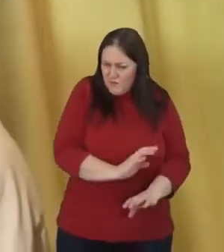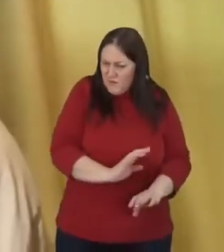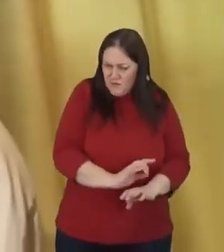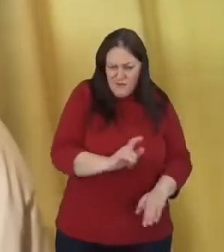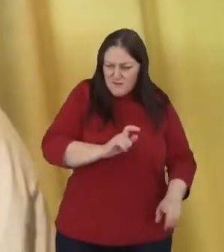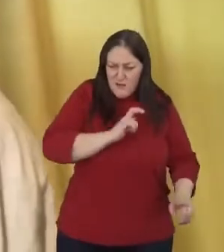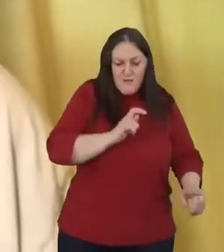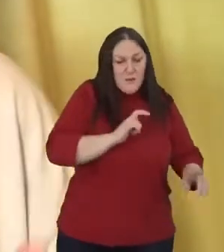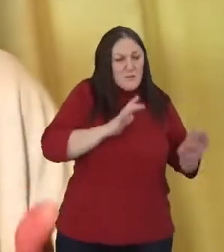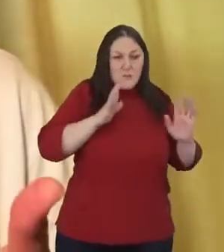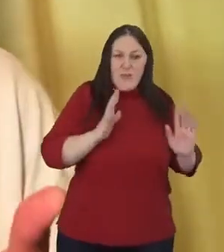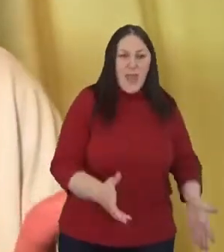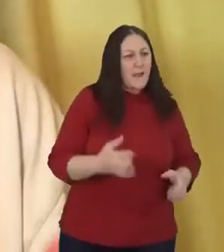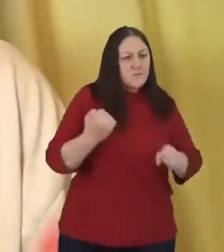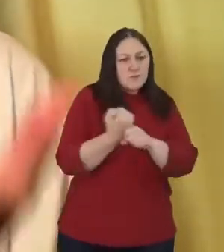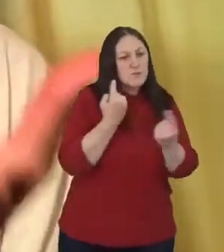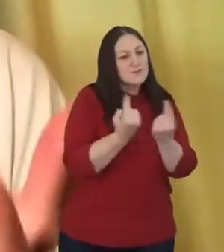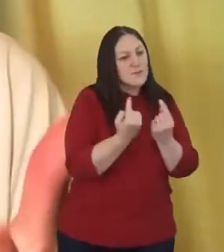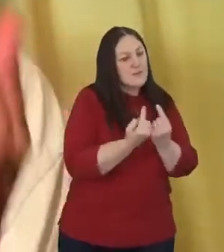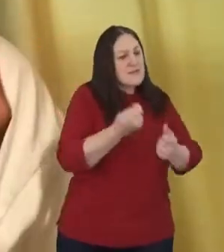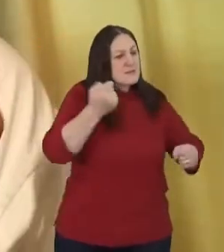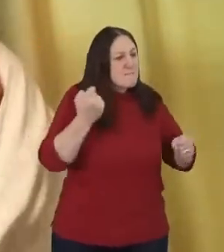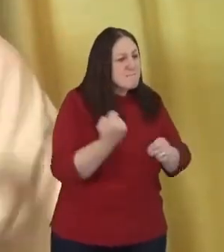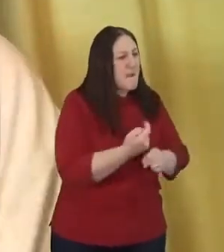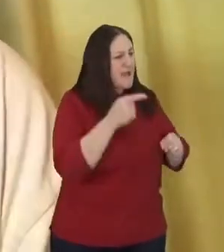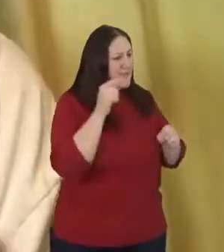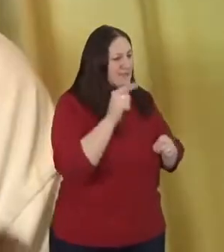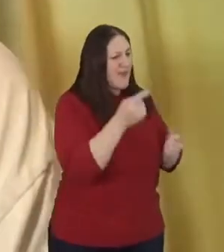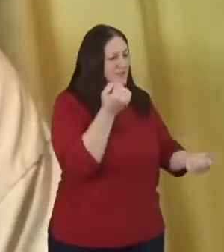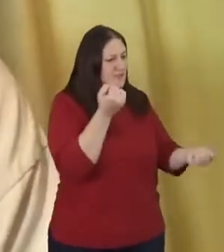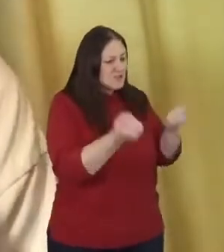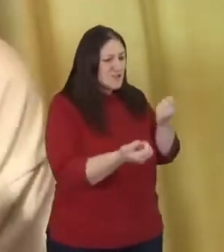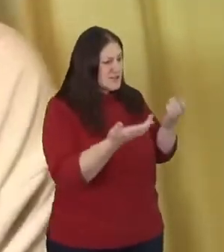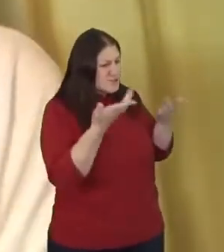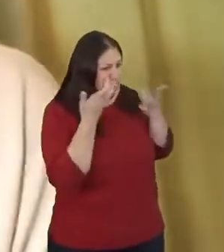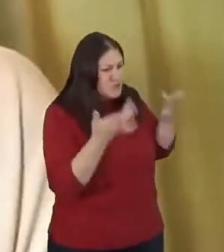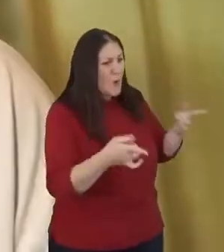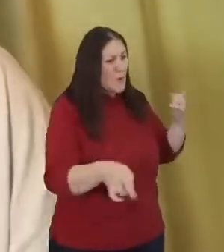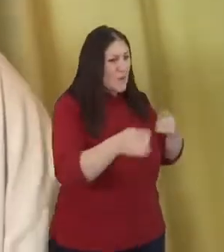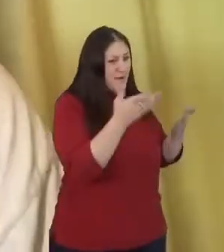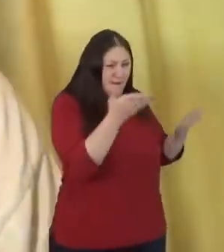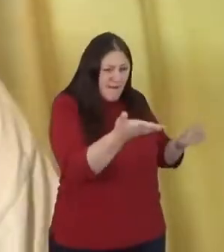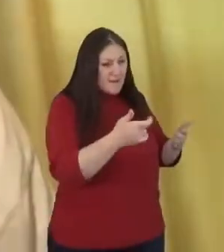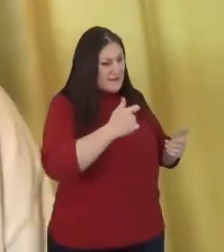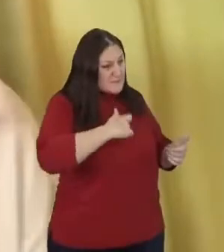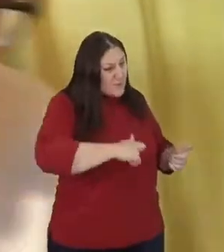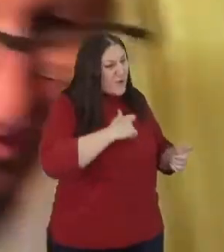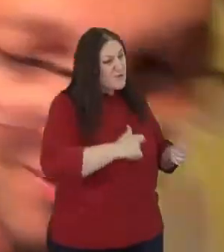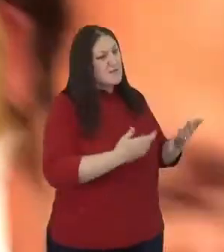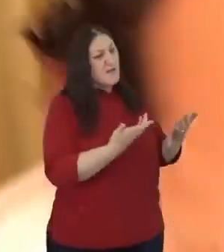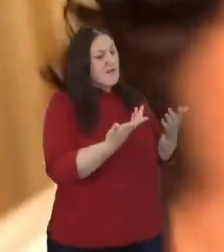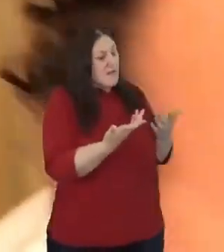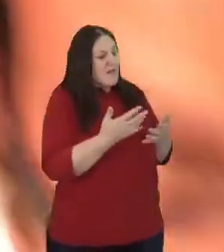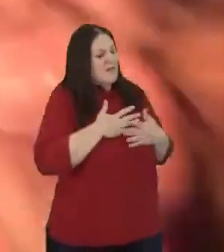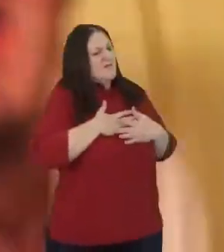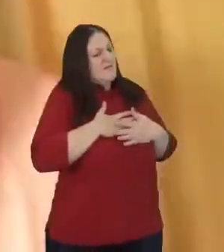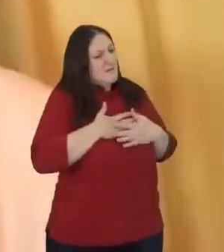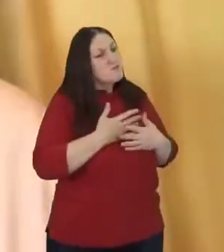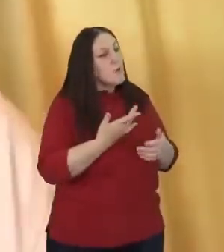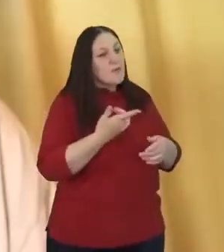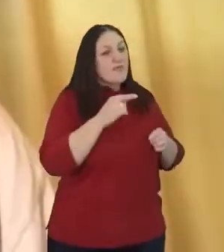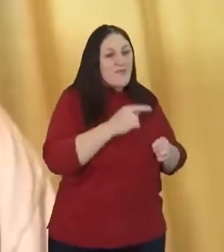that we make the injustice personal and make it uncomfortable for folks. I want to share with you something